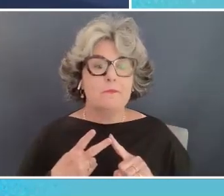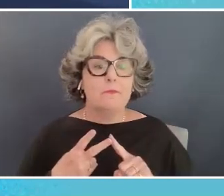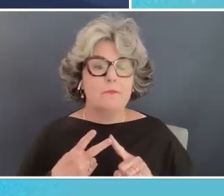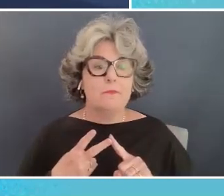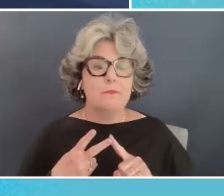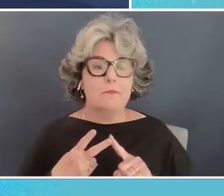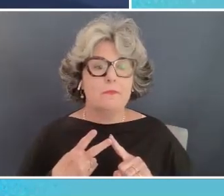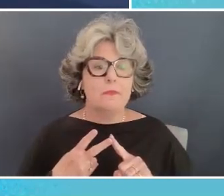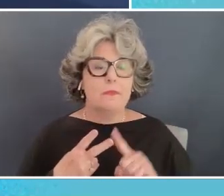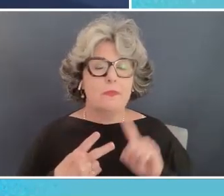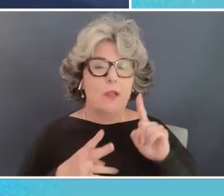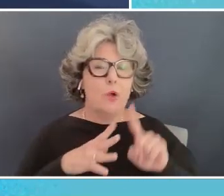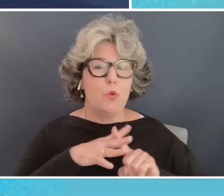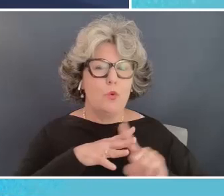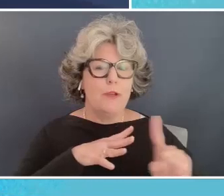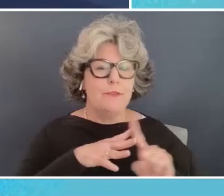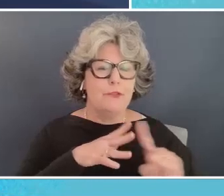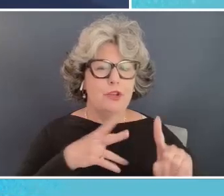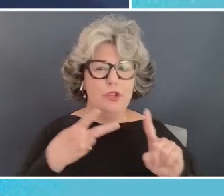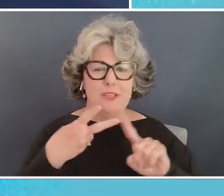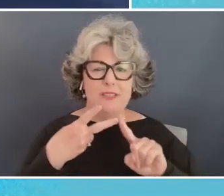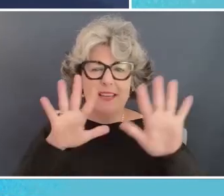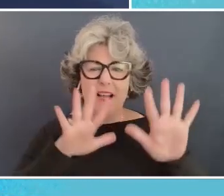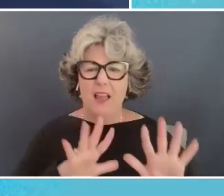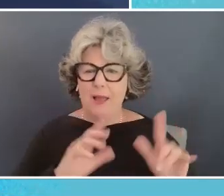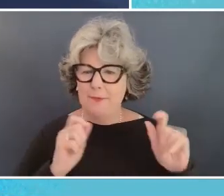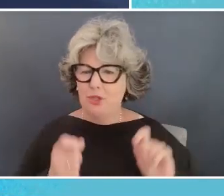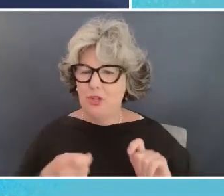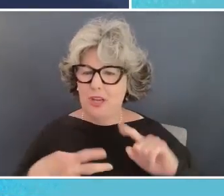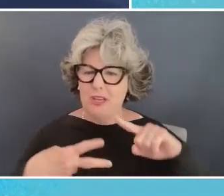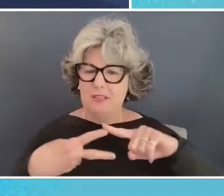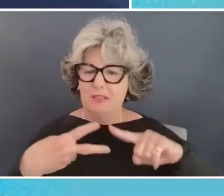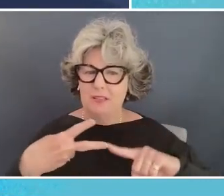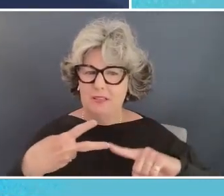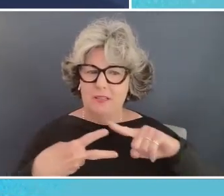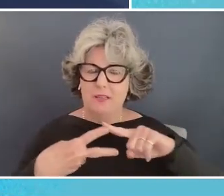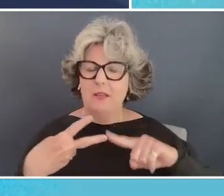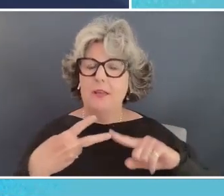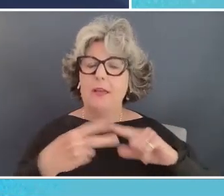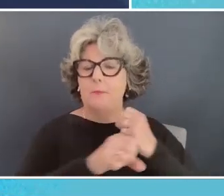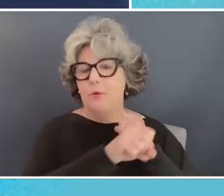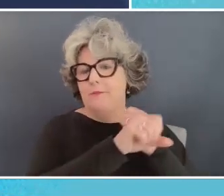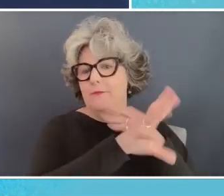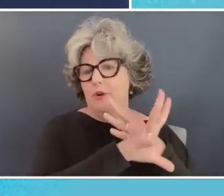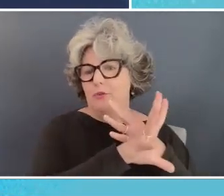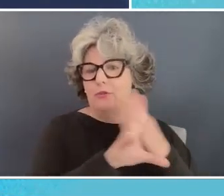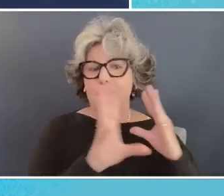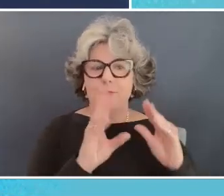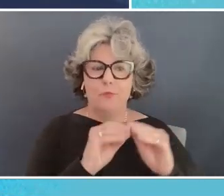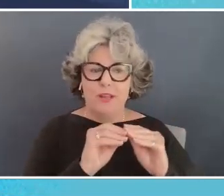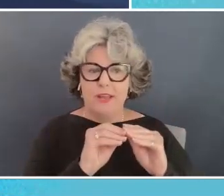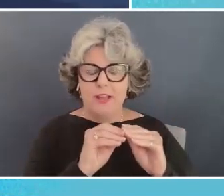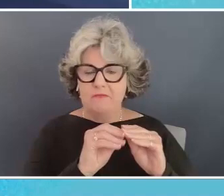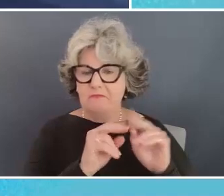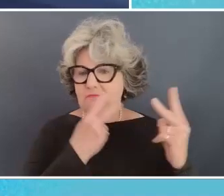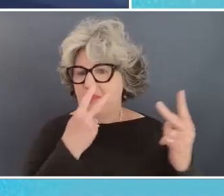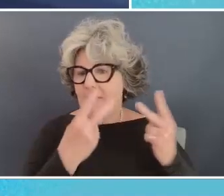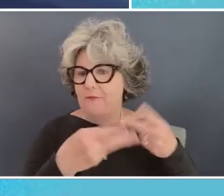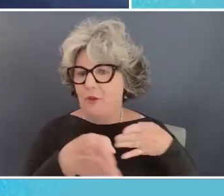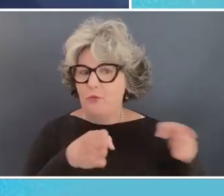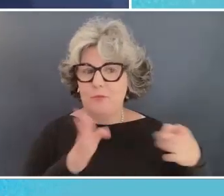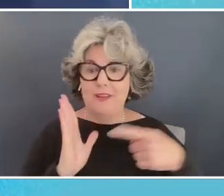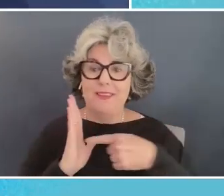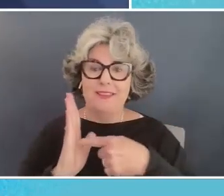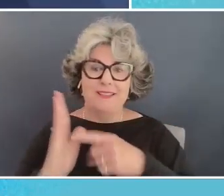and climate change and there's more virtual breakouts happening in our virtual viewing rooms and the exhibit hall